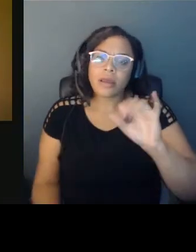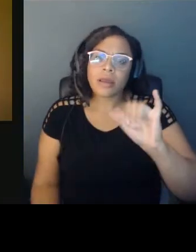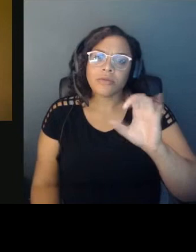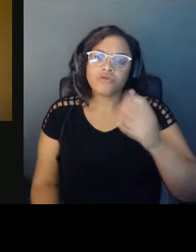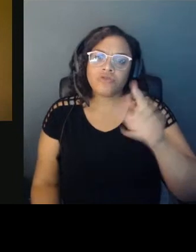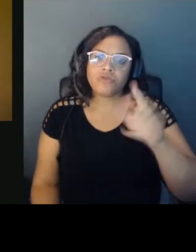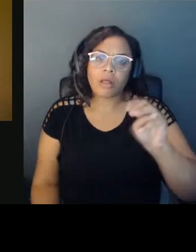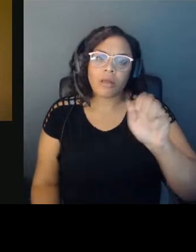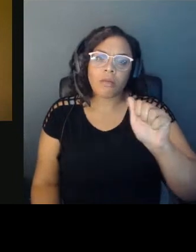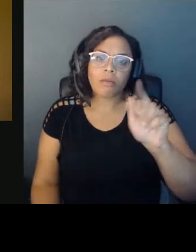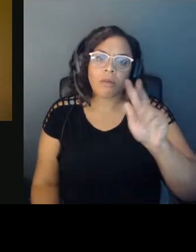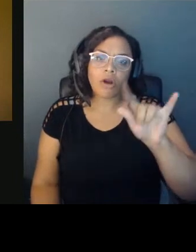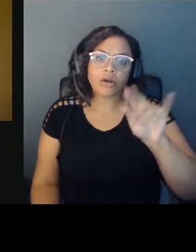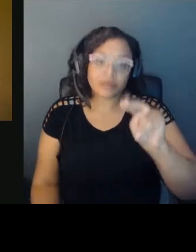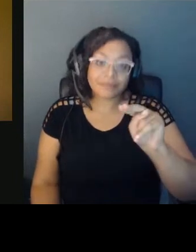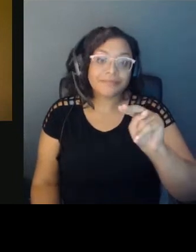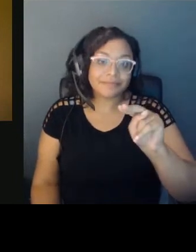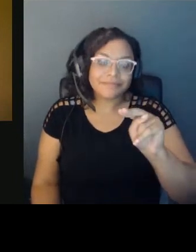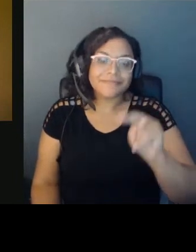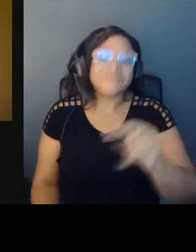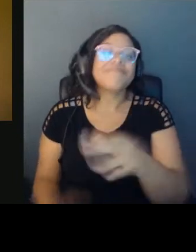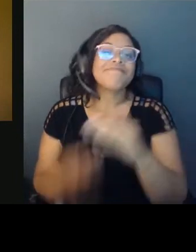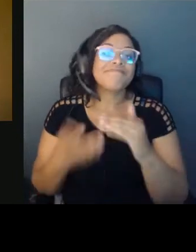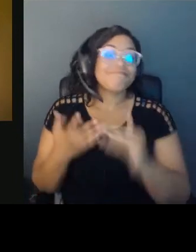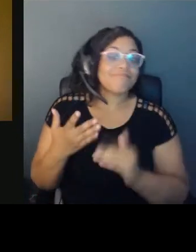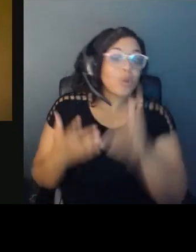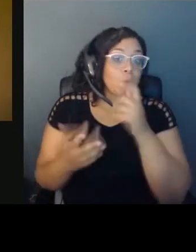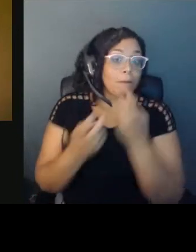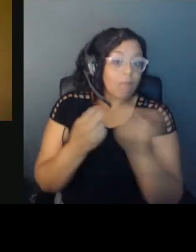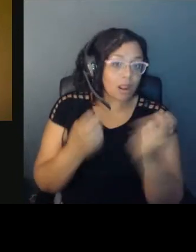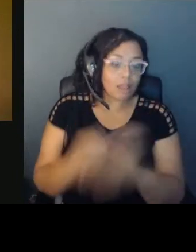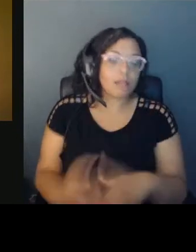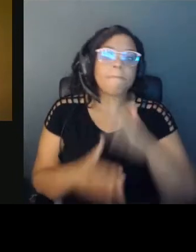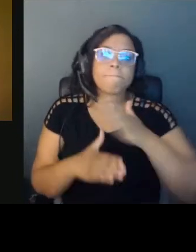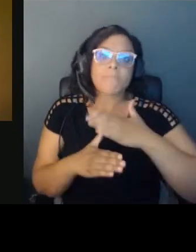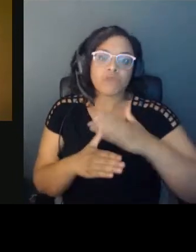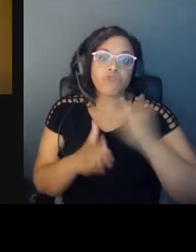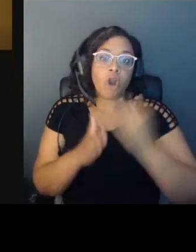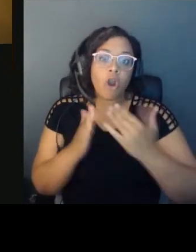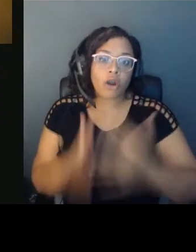panelists, musician and artist Michael Muenzo,